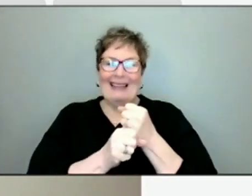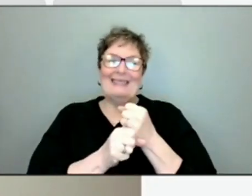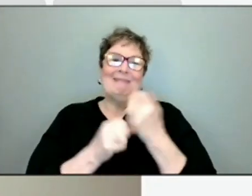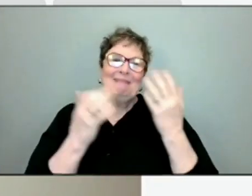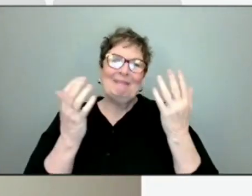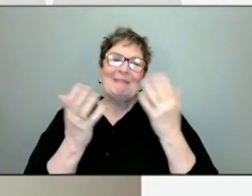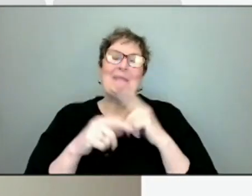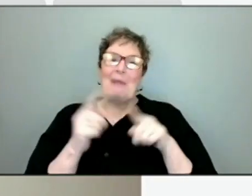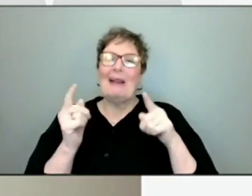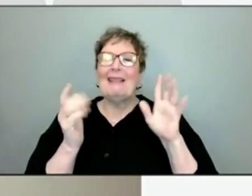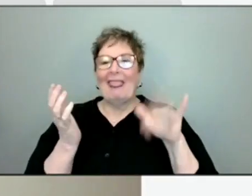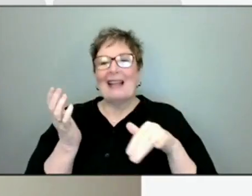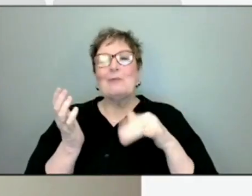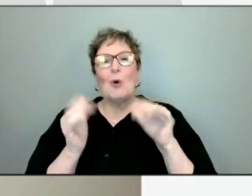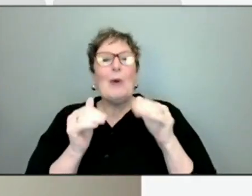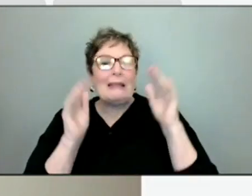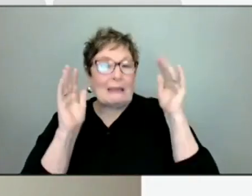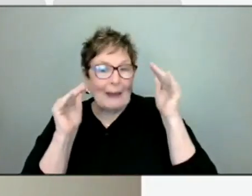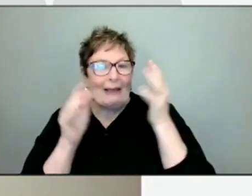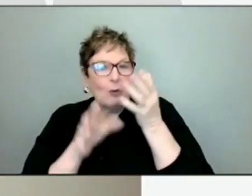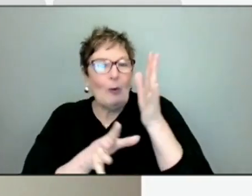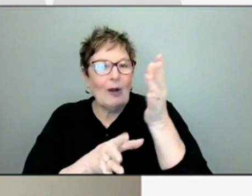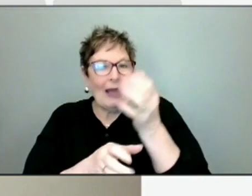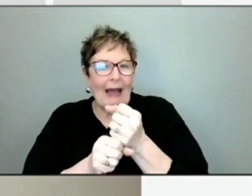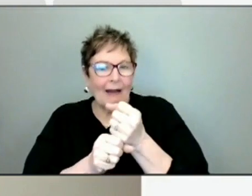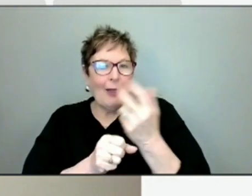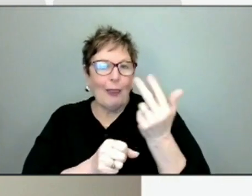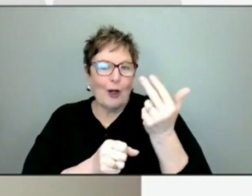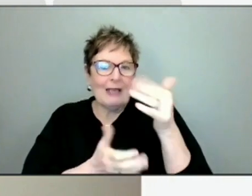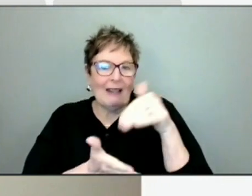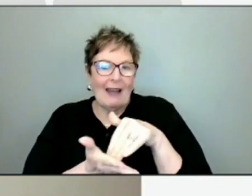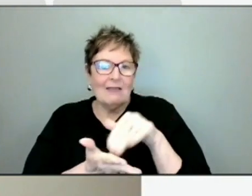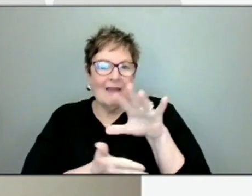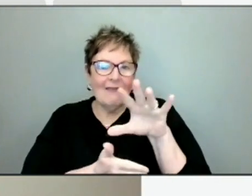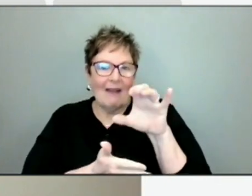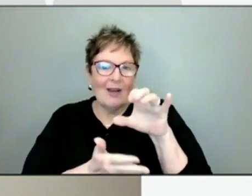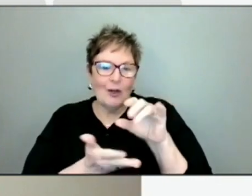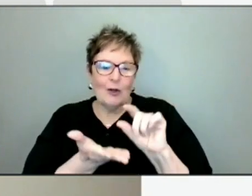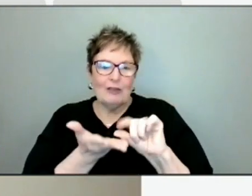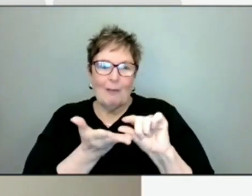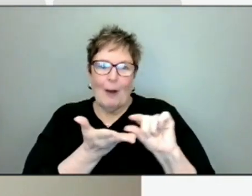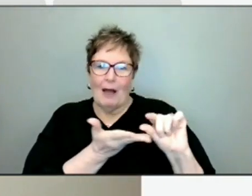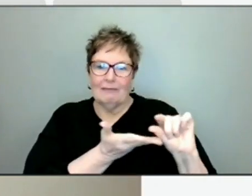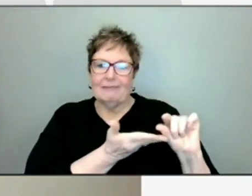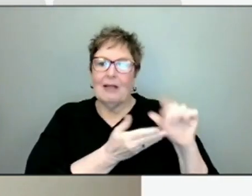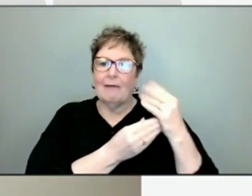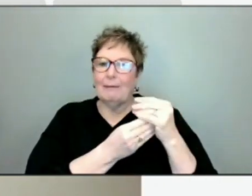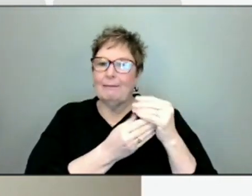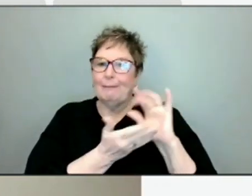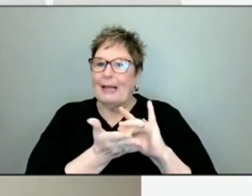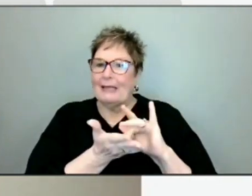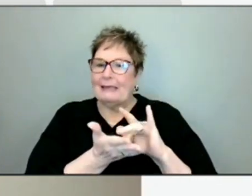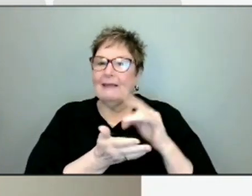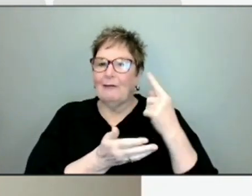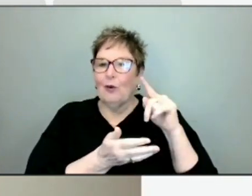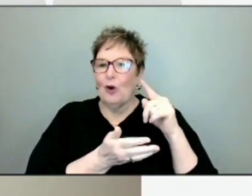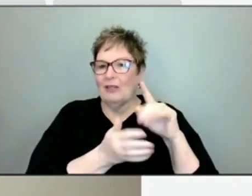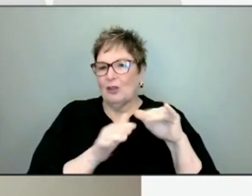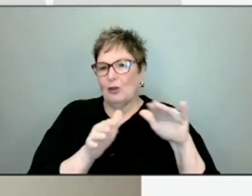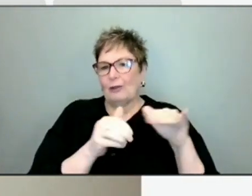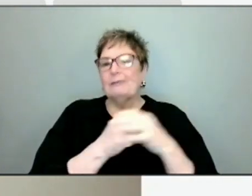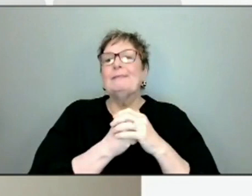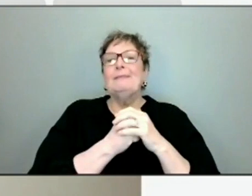But that's what we are anticipating. And I think in terms of boosters, as Gibby mentioned earlier, the majority of folks that we are seeing